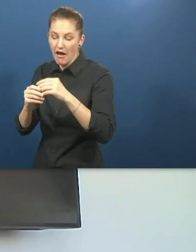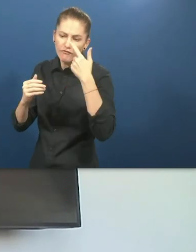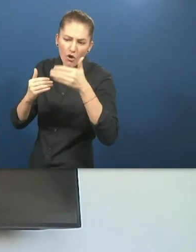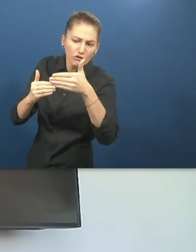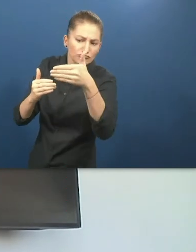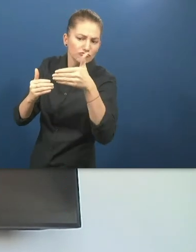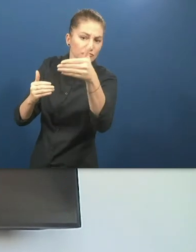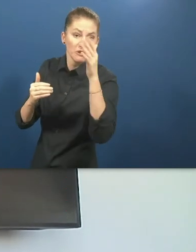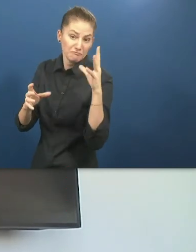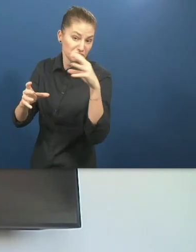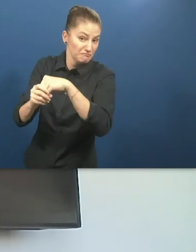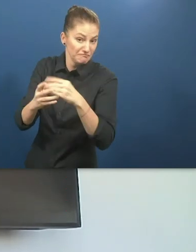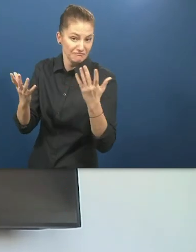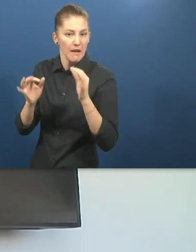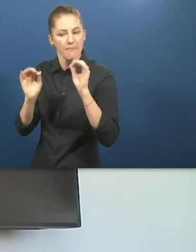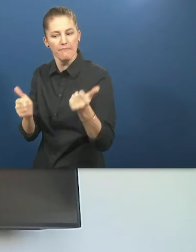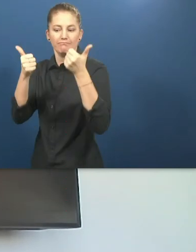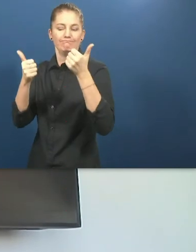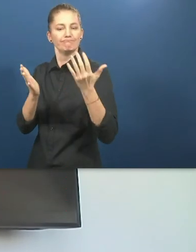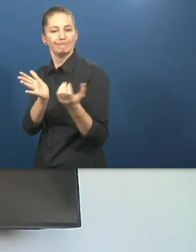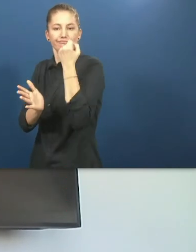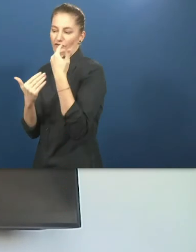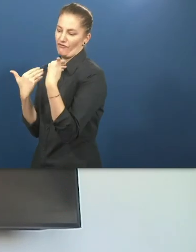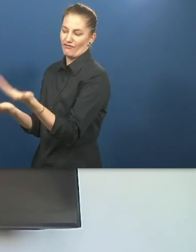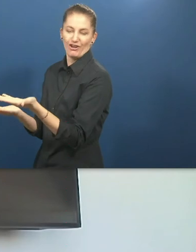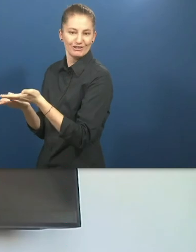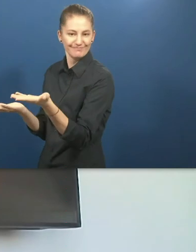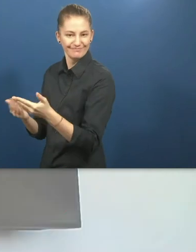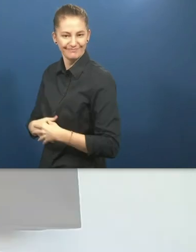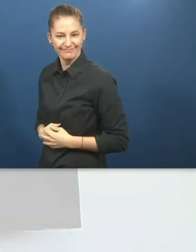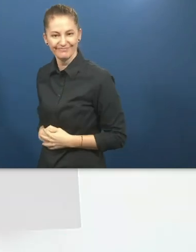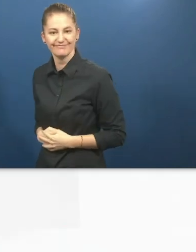to give more effectiveness and access to people with disabilities.